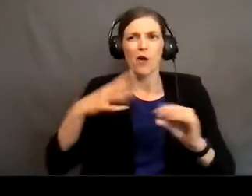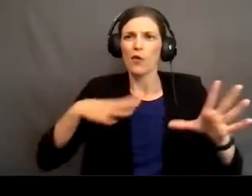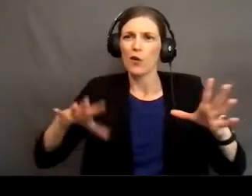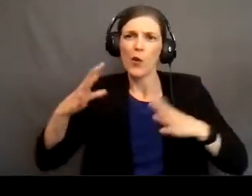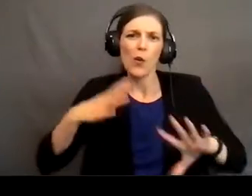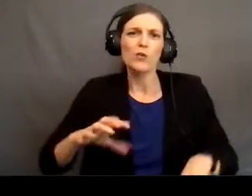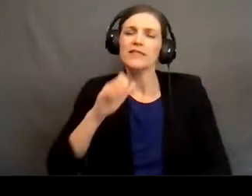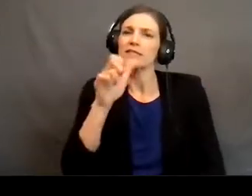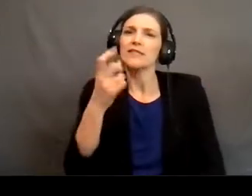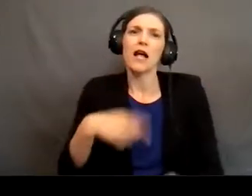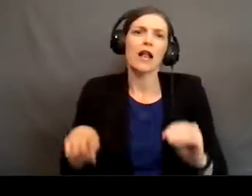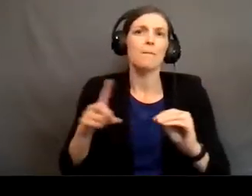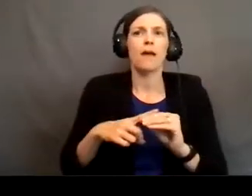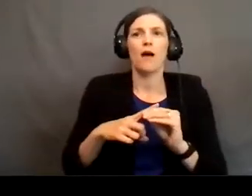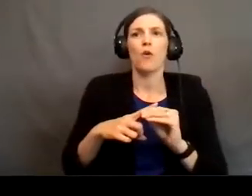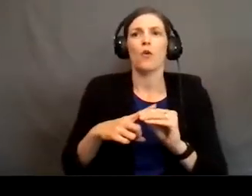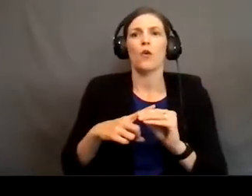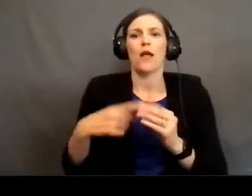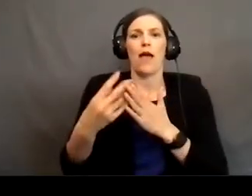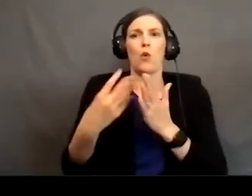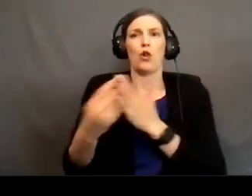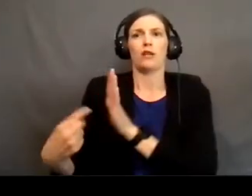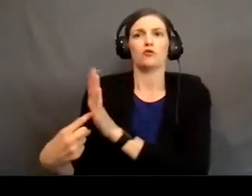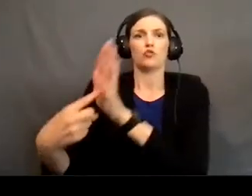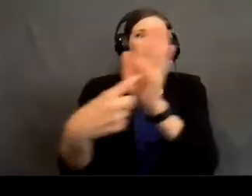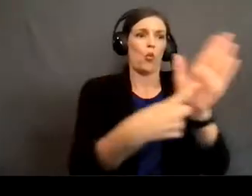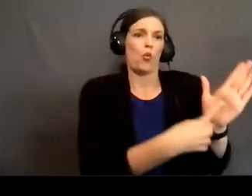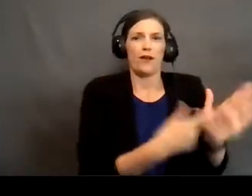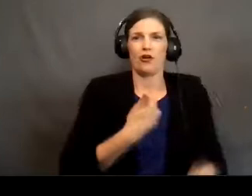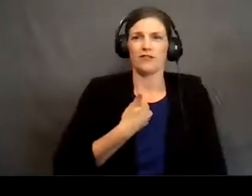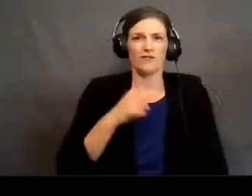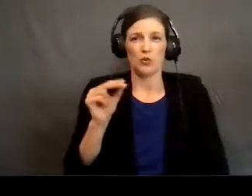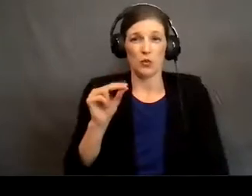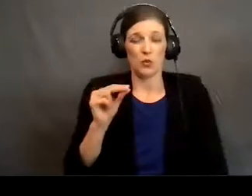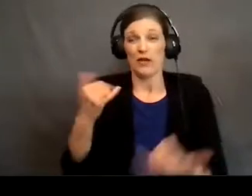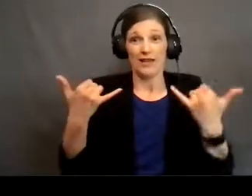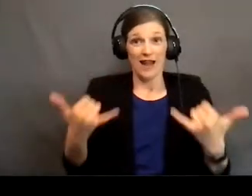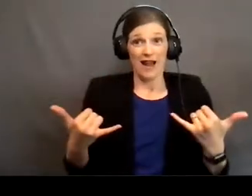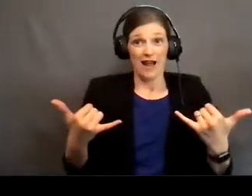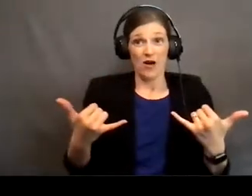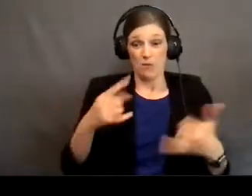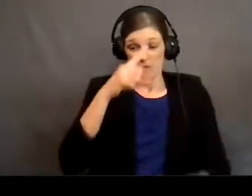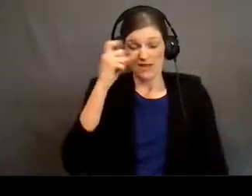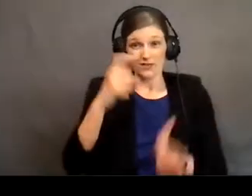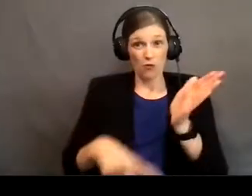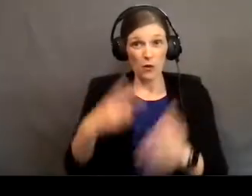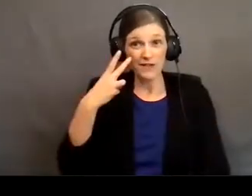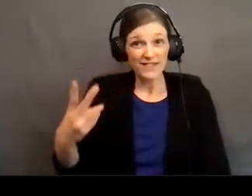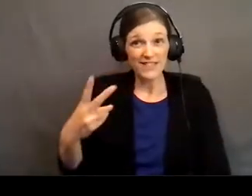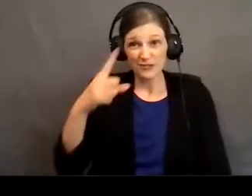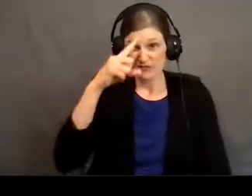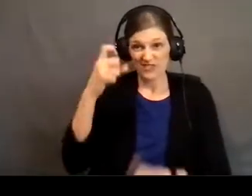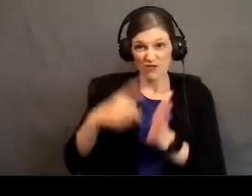It's not about outwardly how we show ourselves to be. Now because of what we've seen because of what Jesus has done we